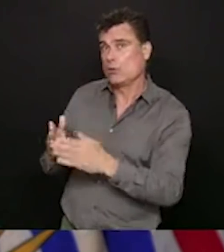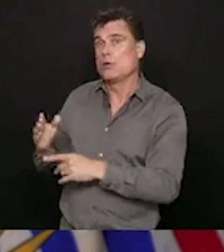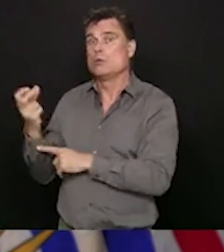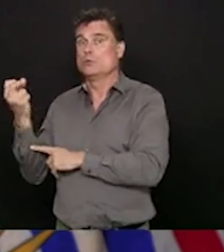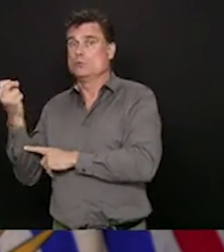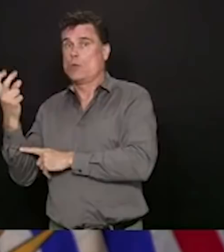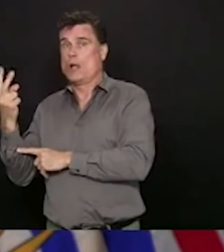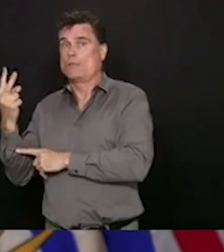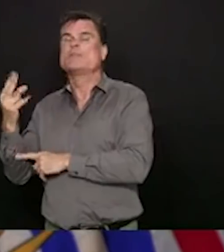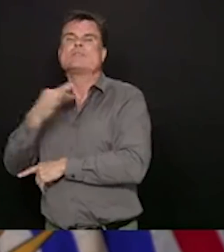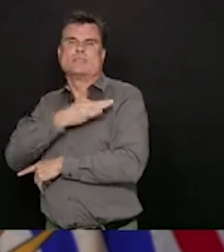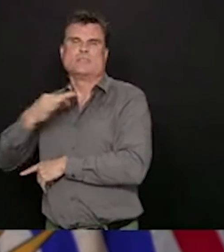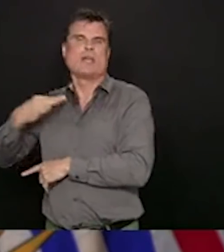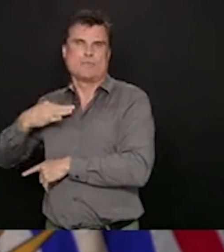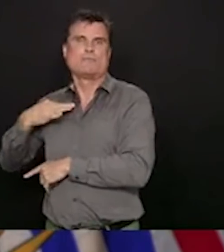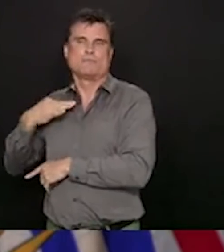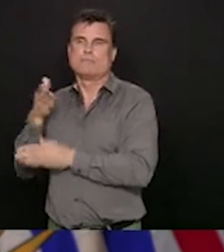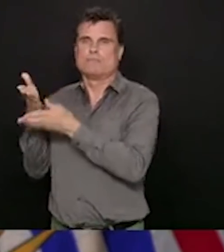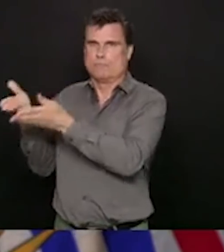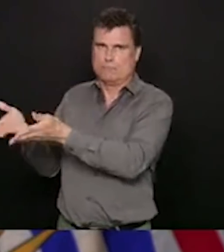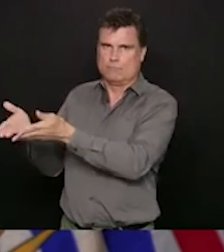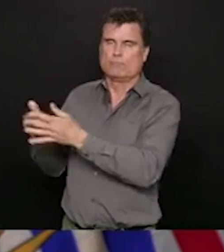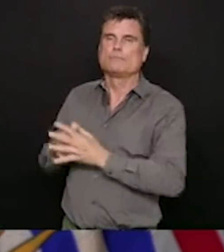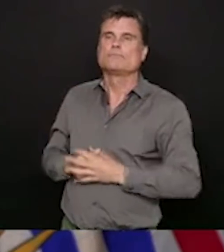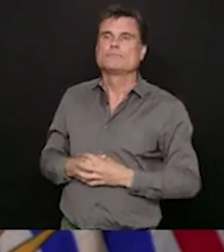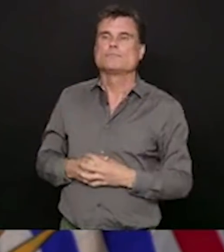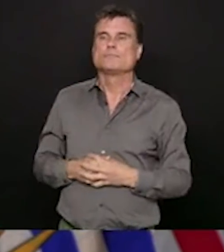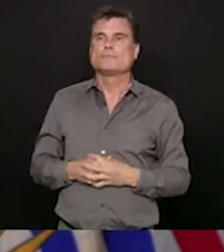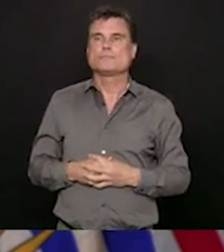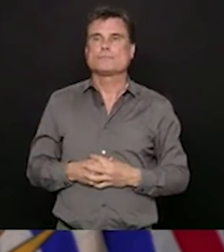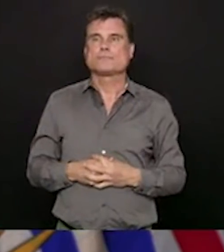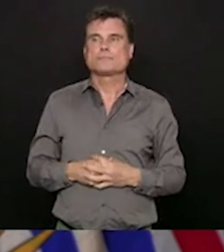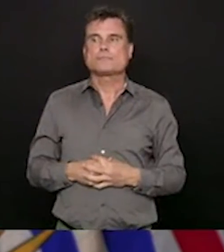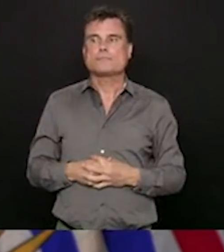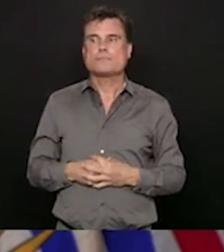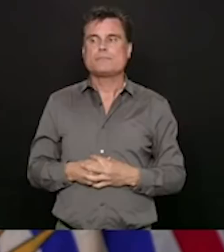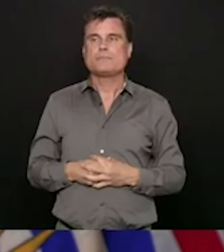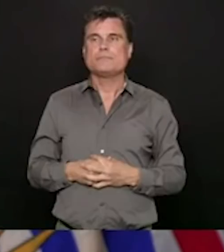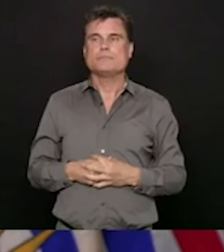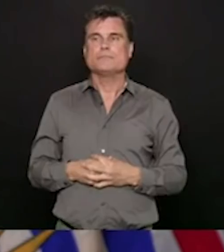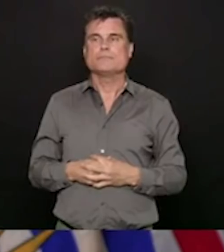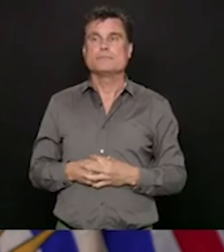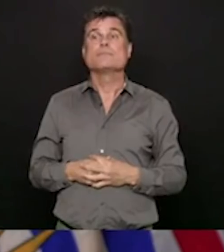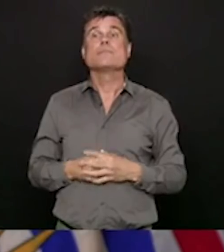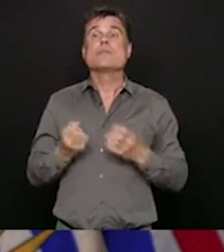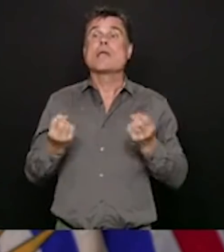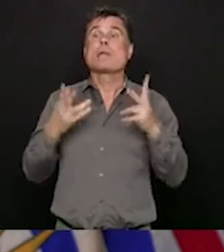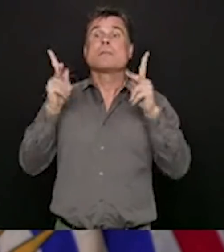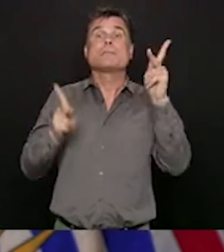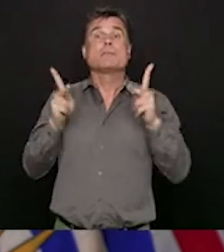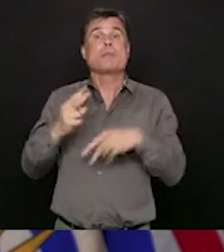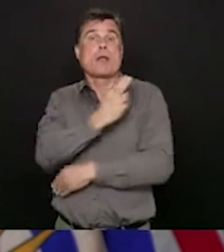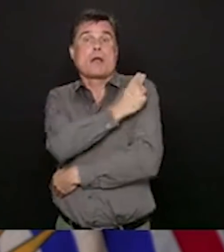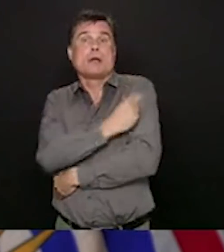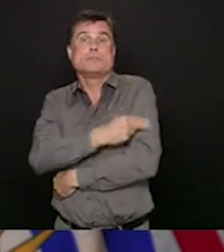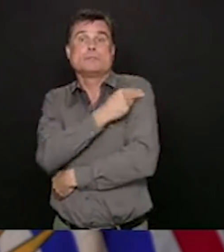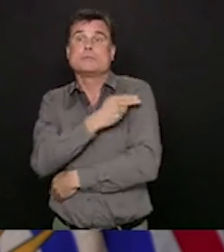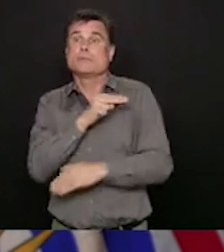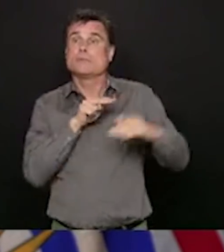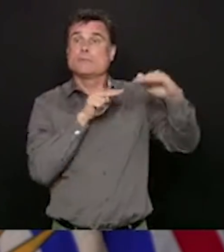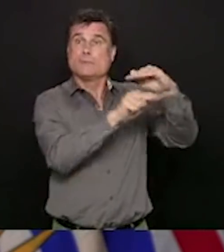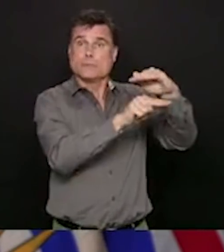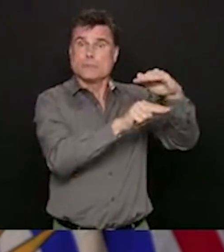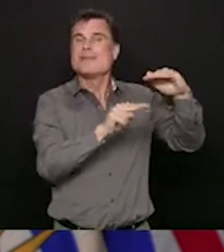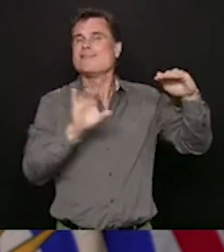We also, at this point, have 89 people who are hospitalized, and of those, 35 are in critical care or